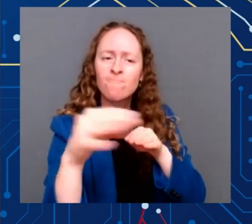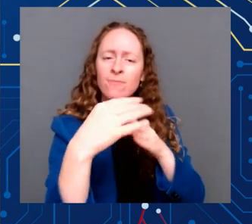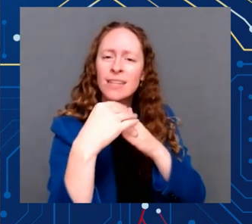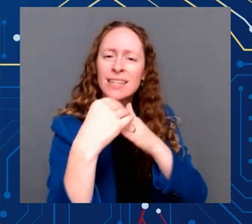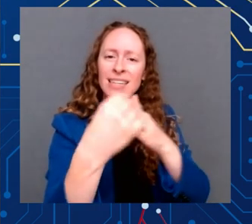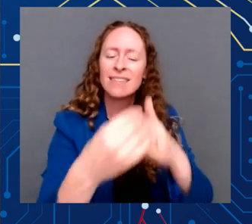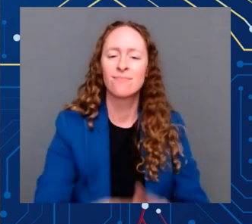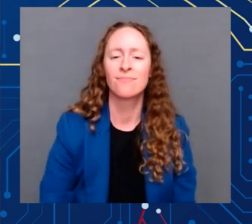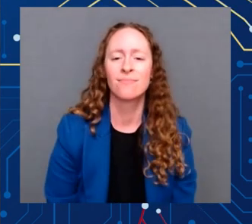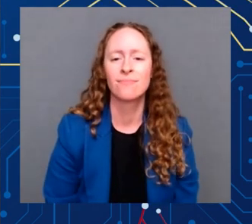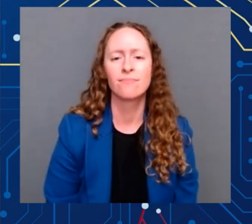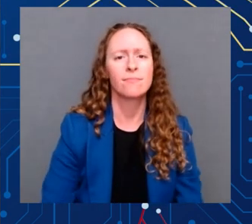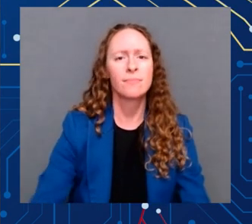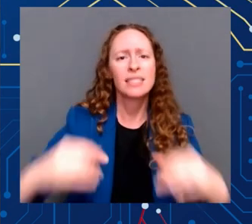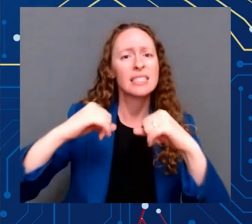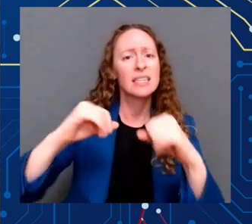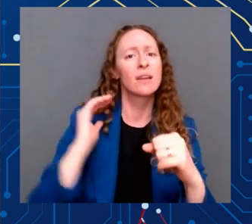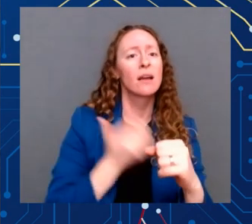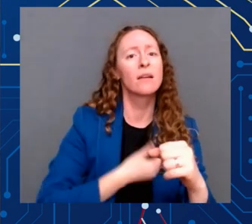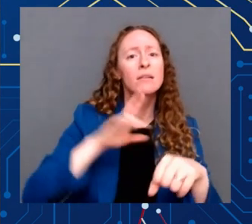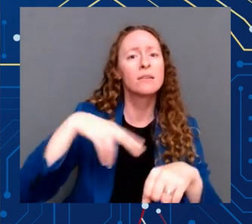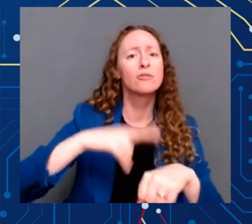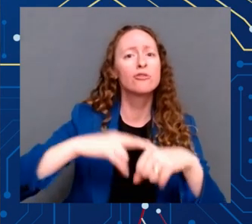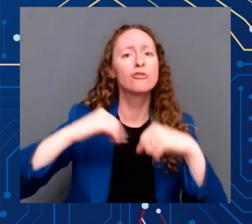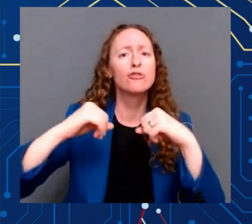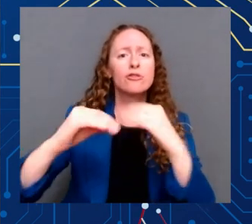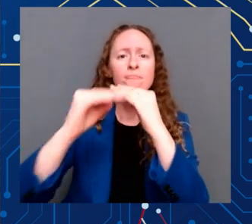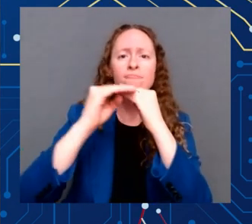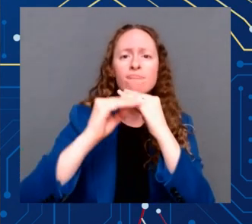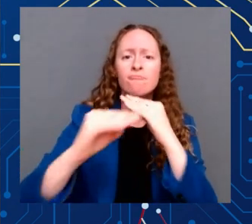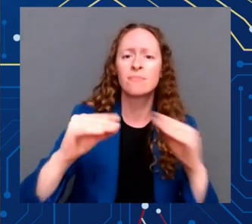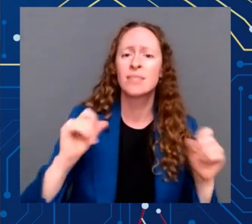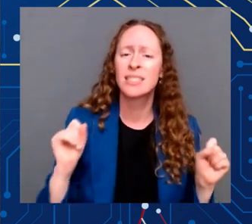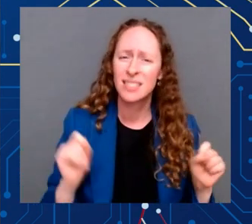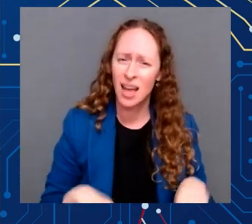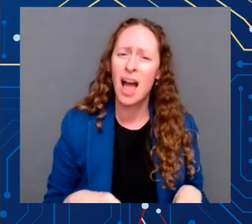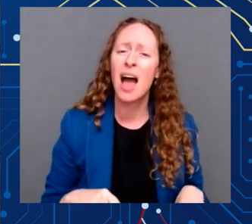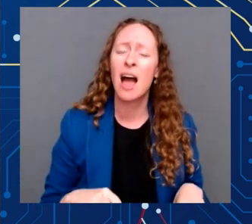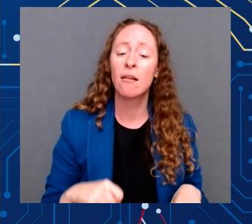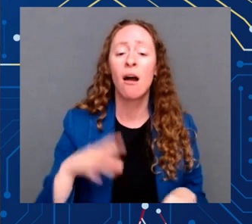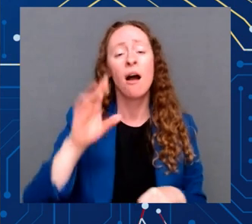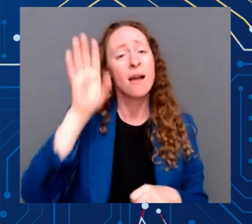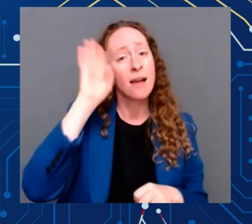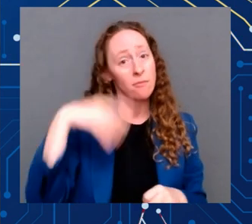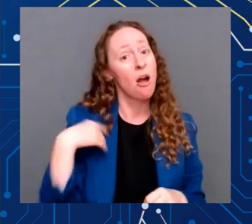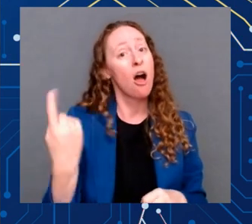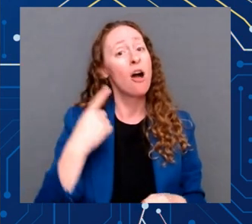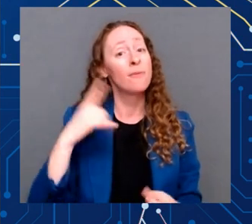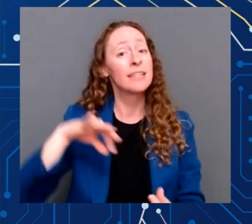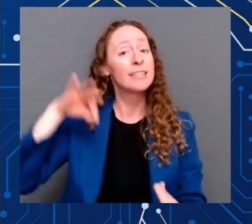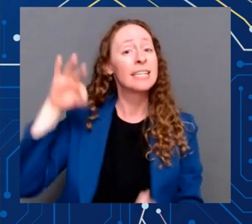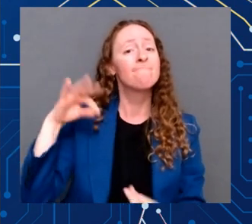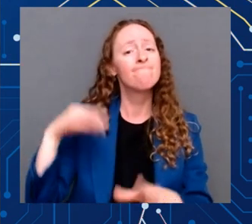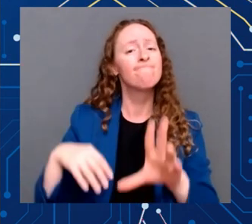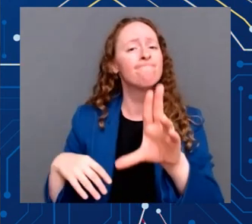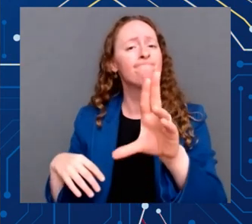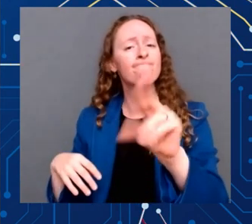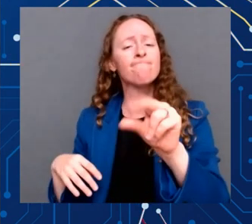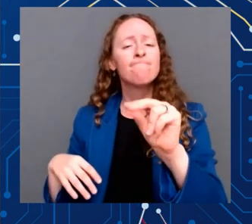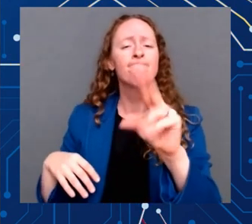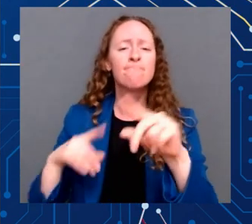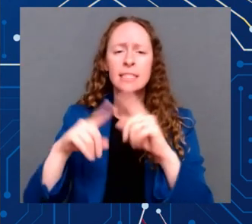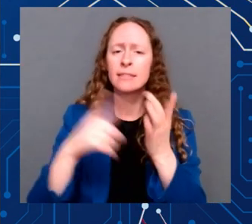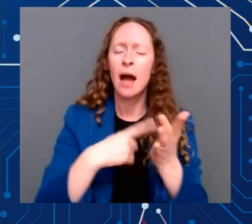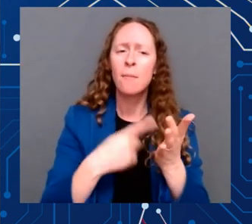we've never walked away from that sense of possibility that drives this country. Never. Now, it matters today,